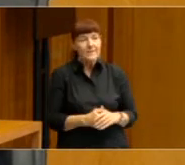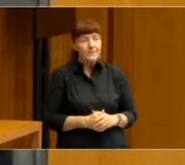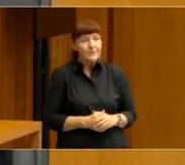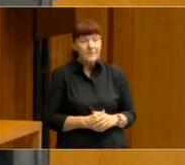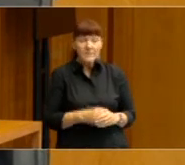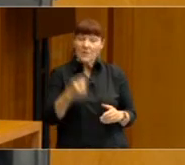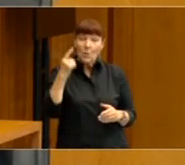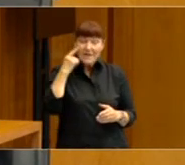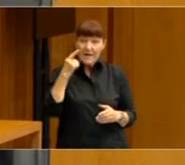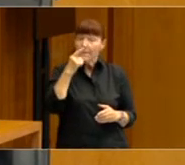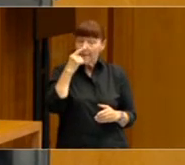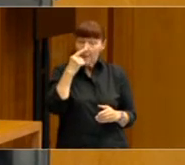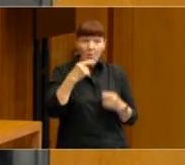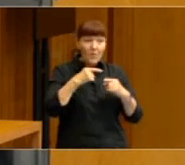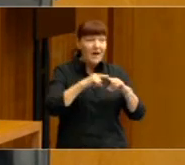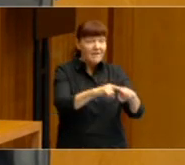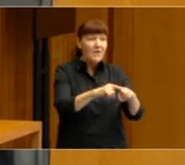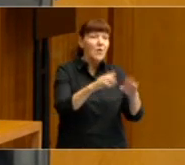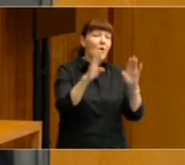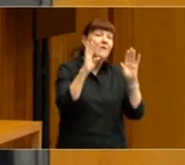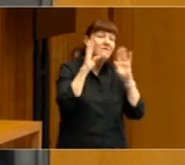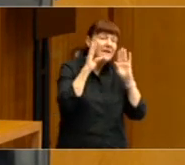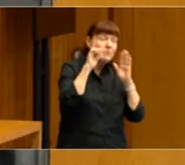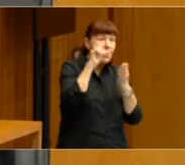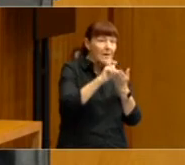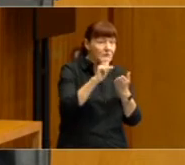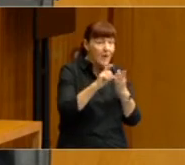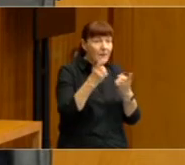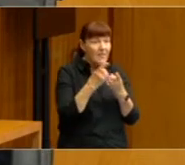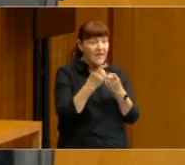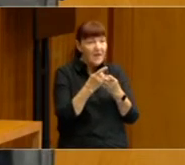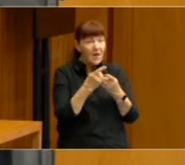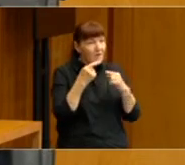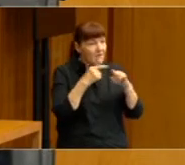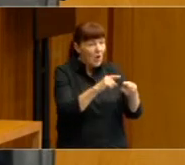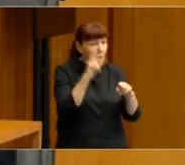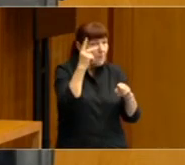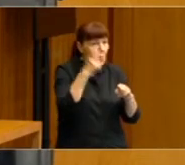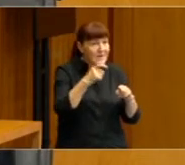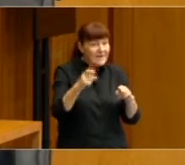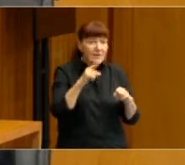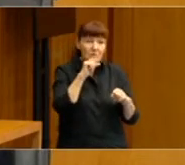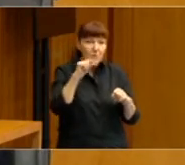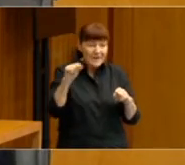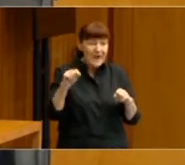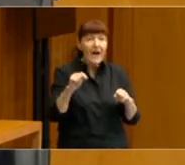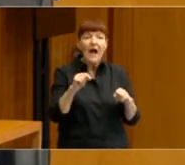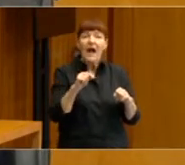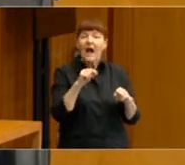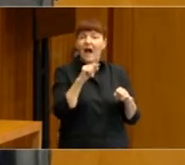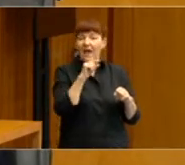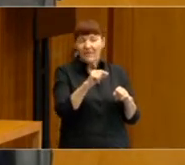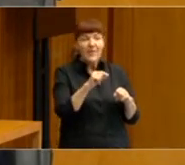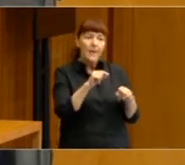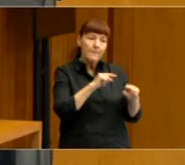media have a particularly different view of politics and so on. are more critical, even when you take into the account that those people tend to be